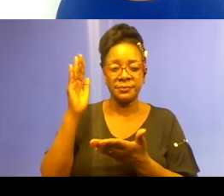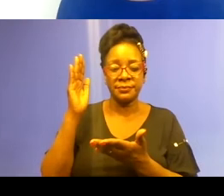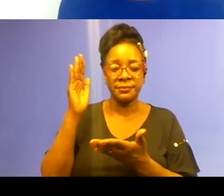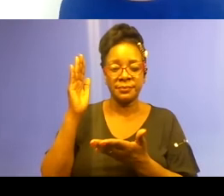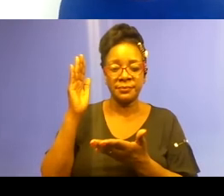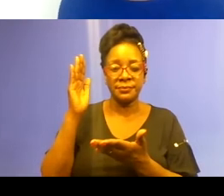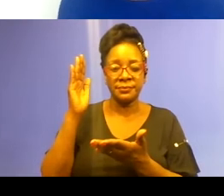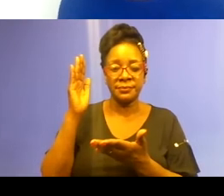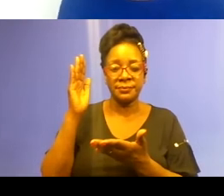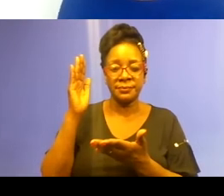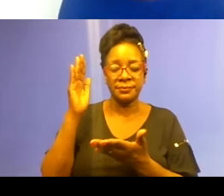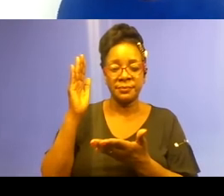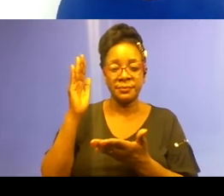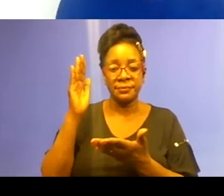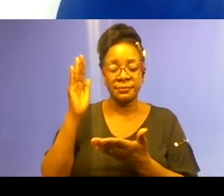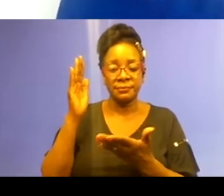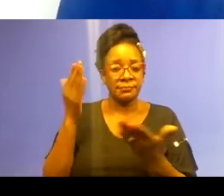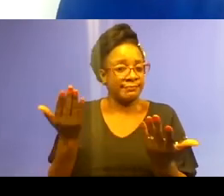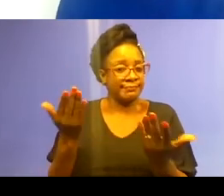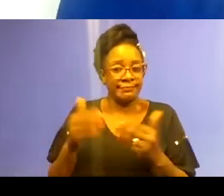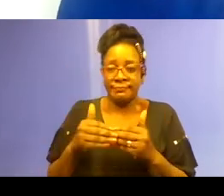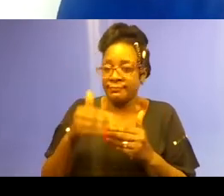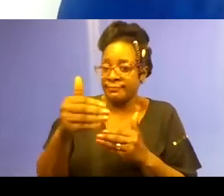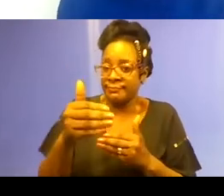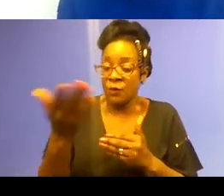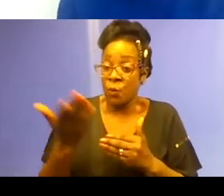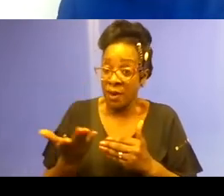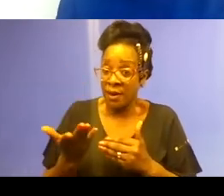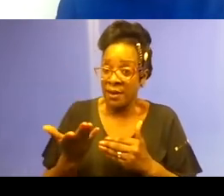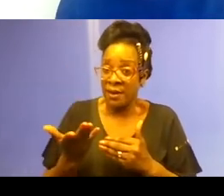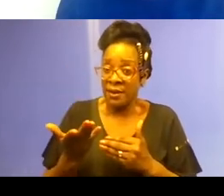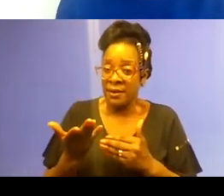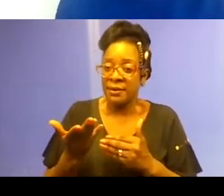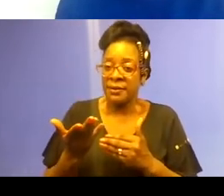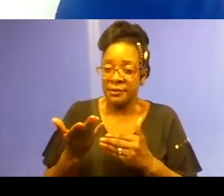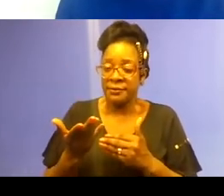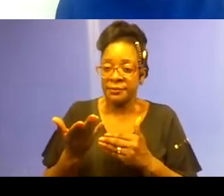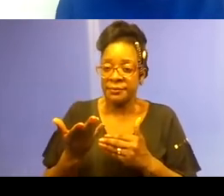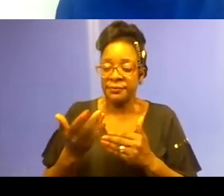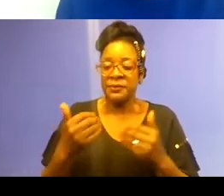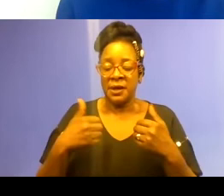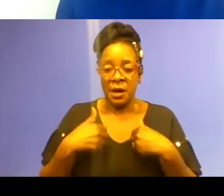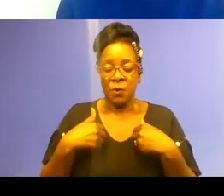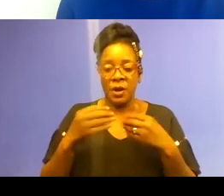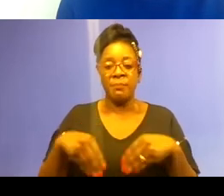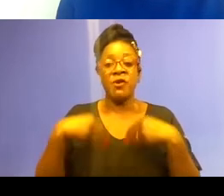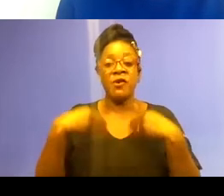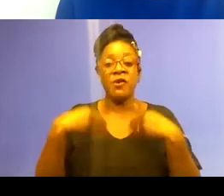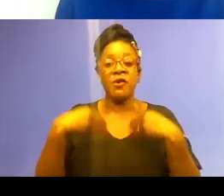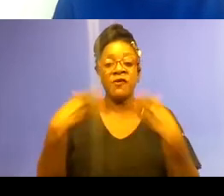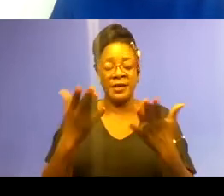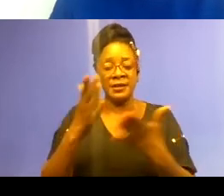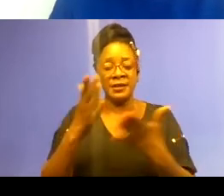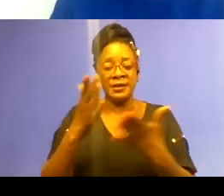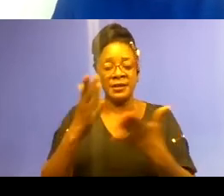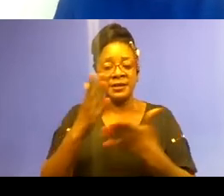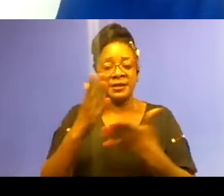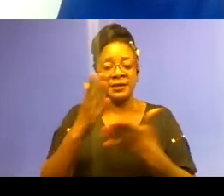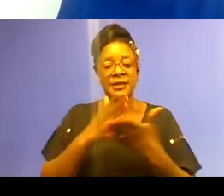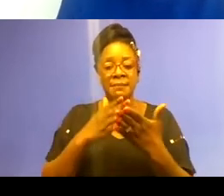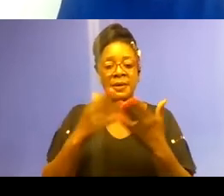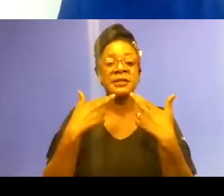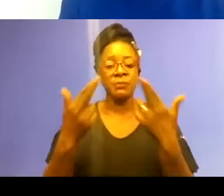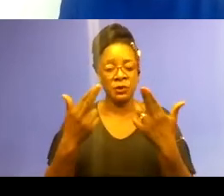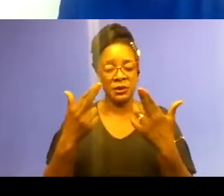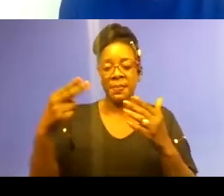So where do we go from here? Well, I'm going to provide some sources of support, high-level strategies, and how